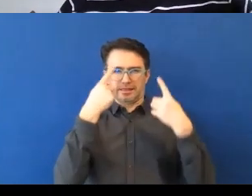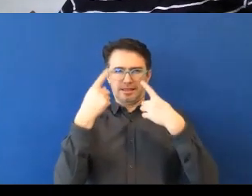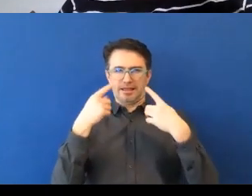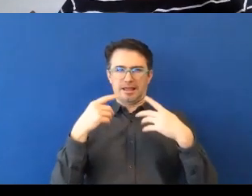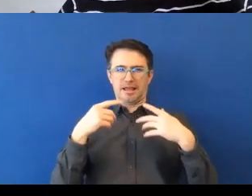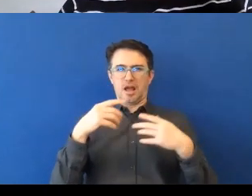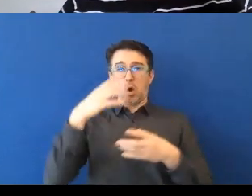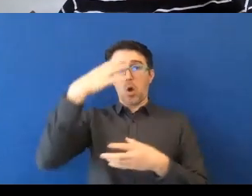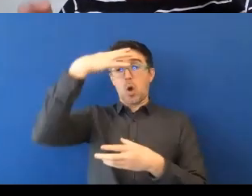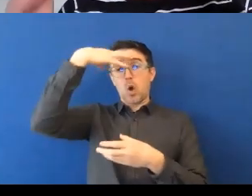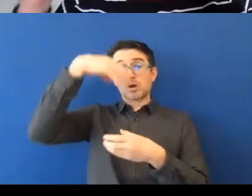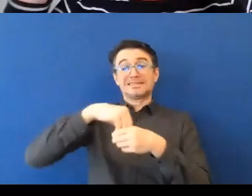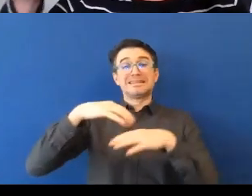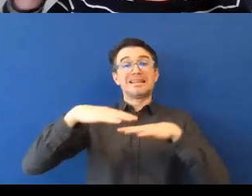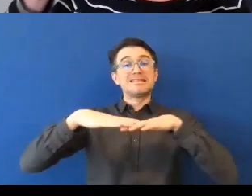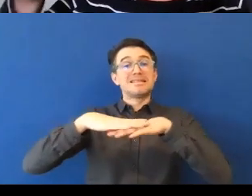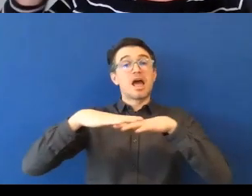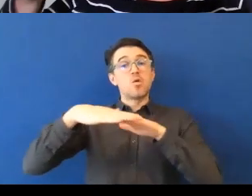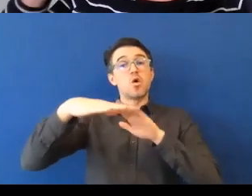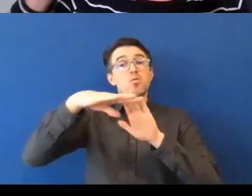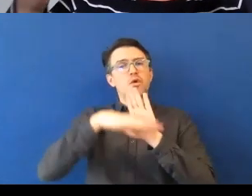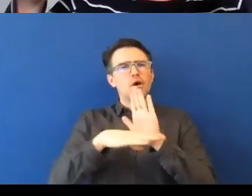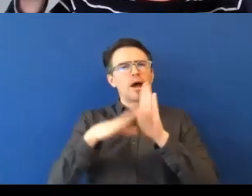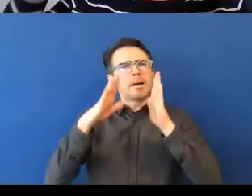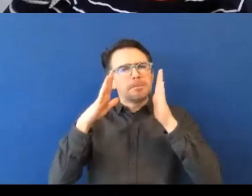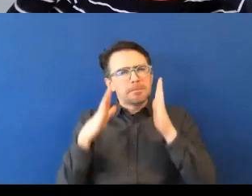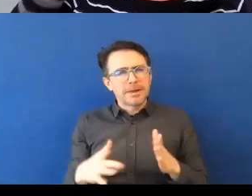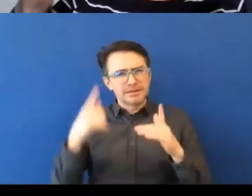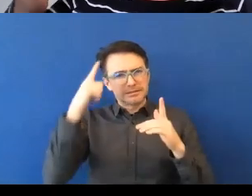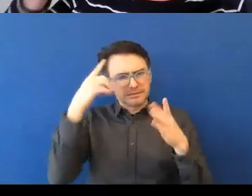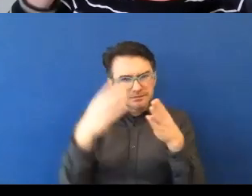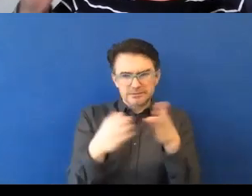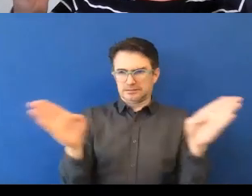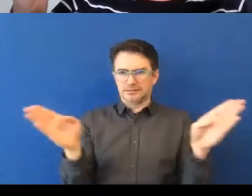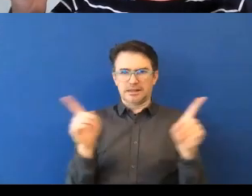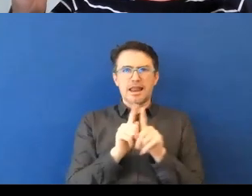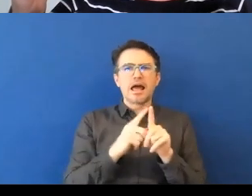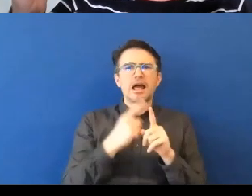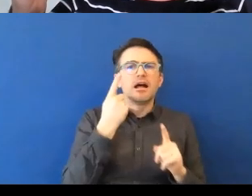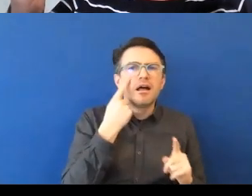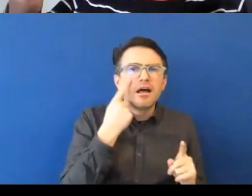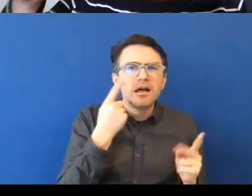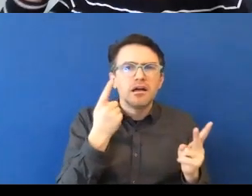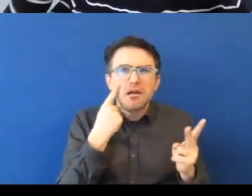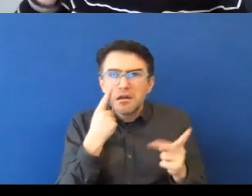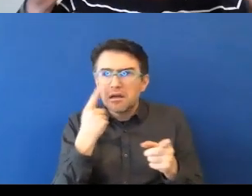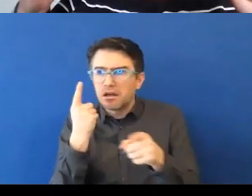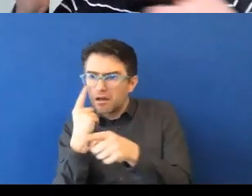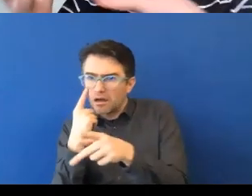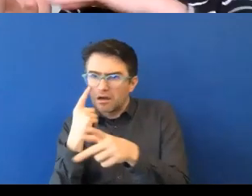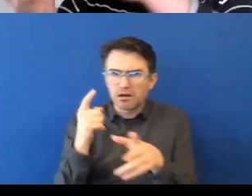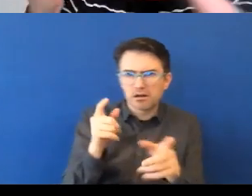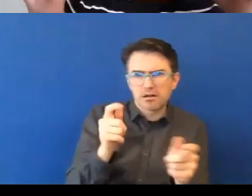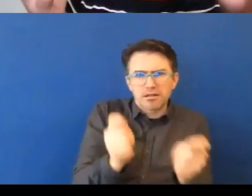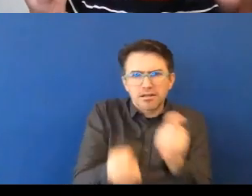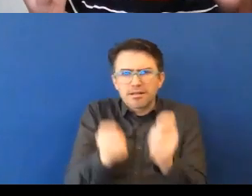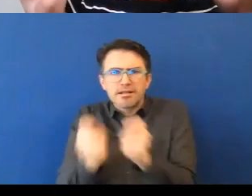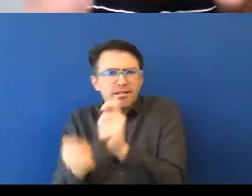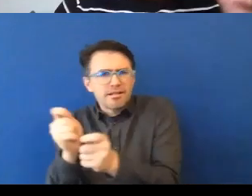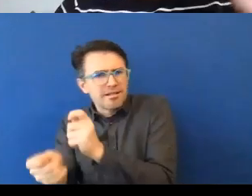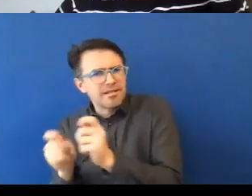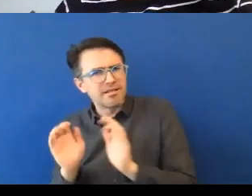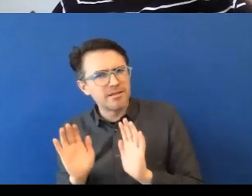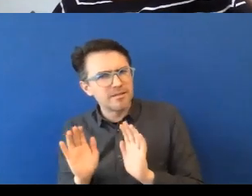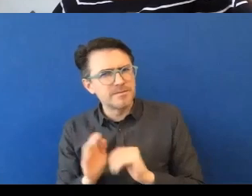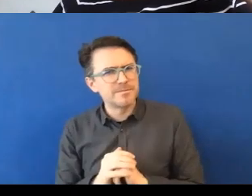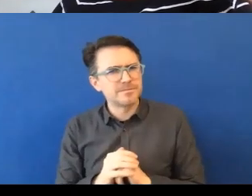actually autistic people who weren't coming into the company using standard recruitment techniques, we found a way to let them in.